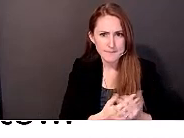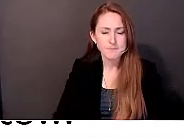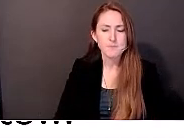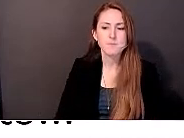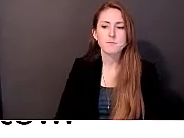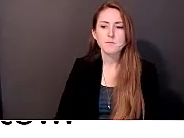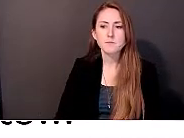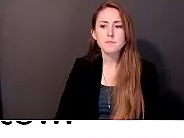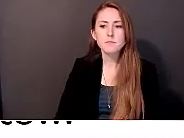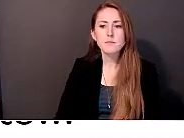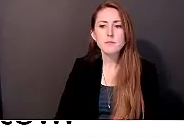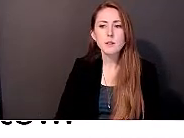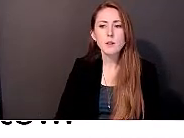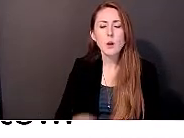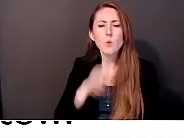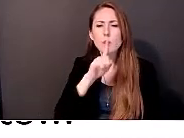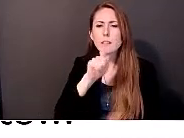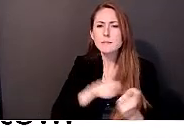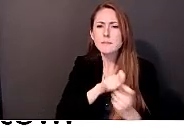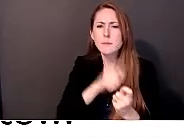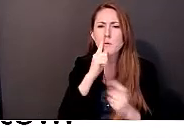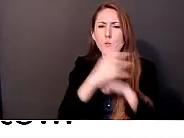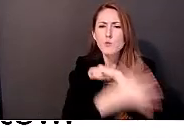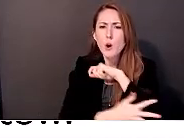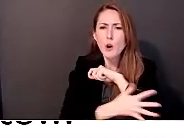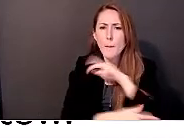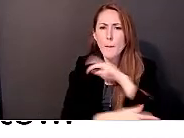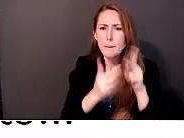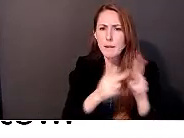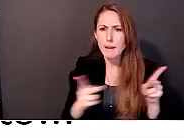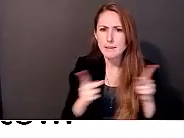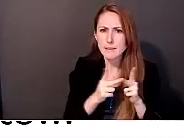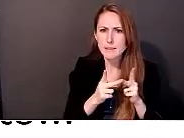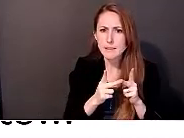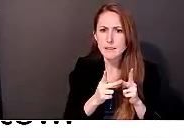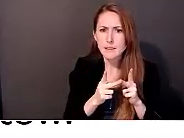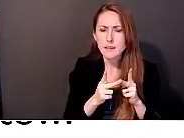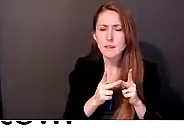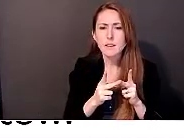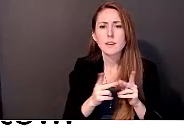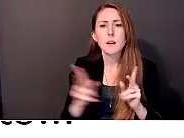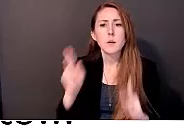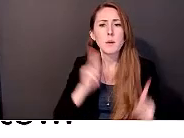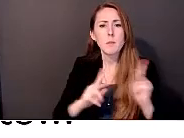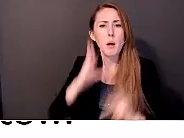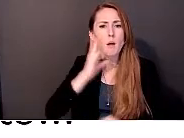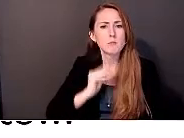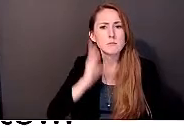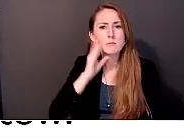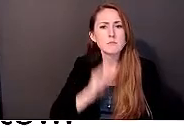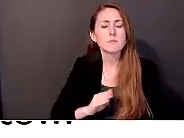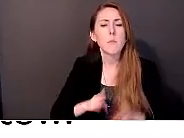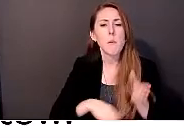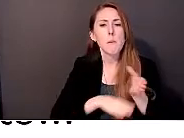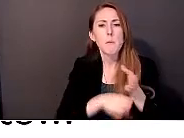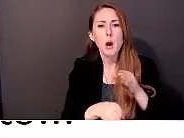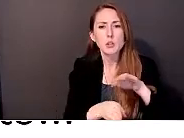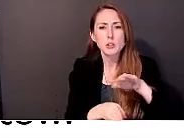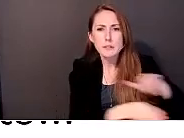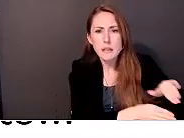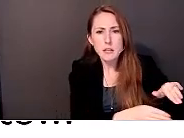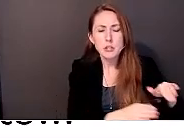really specific to rural places and people who may have experienced marginalization, exclusion, and exploitation, both at the